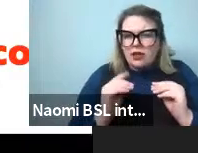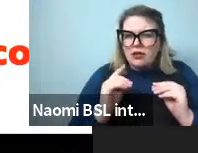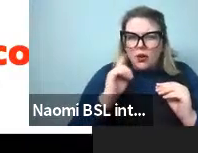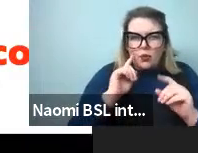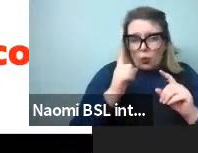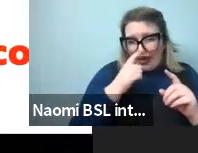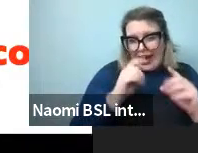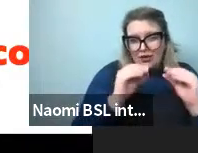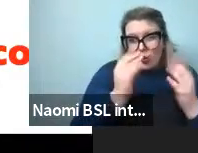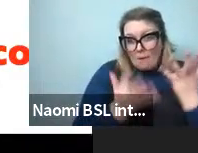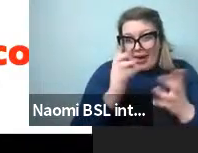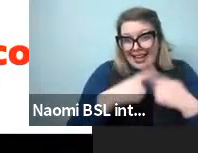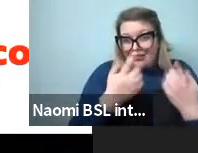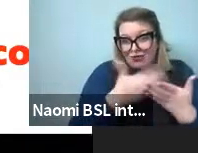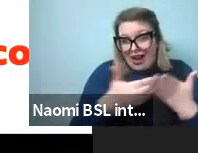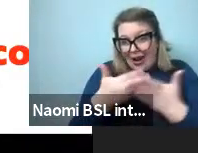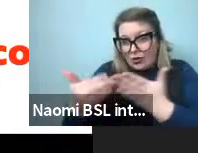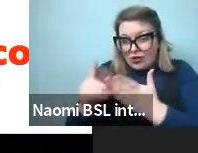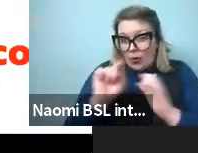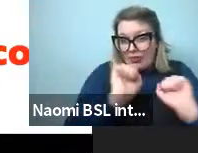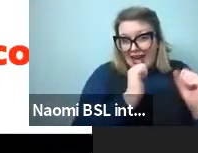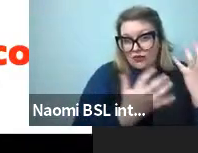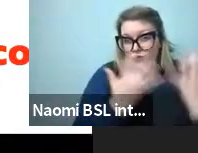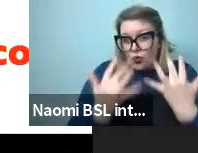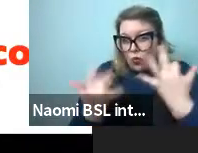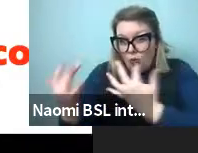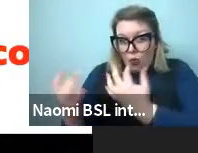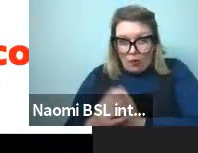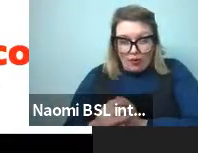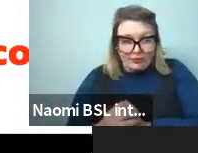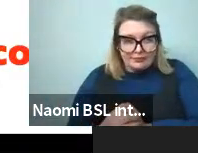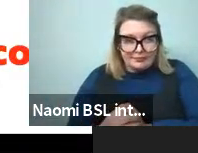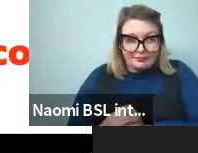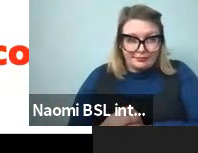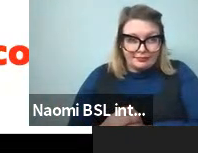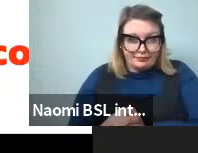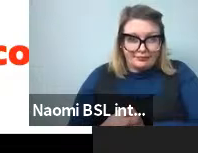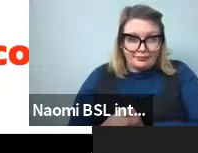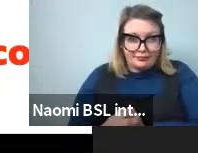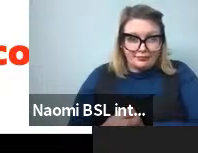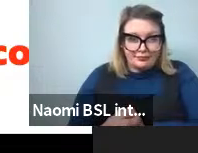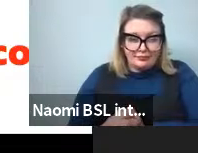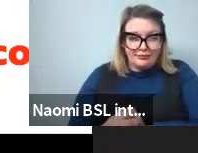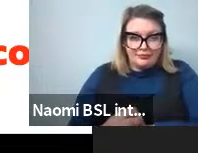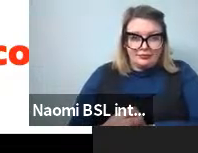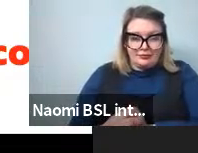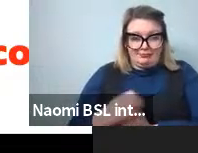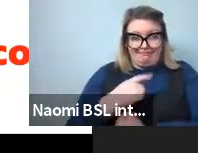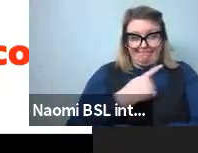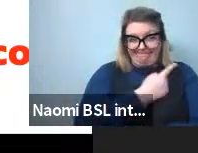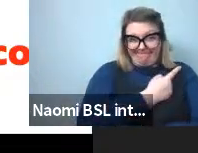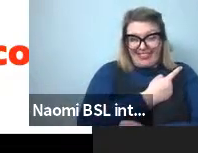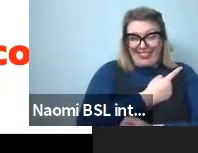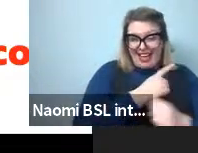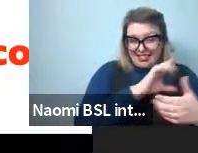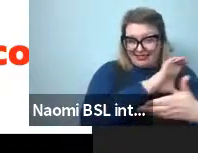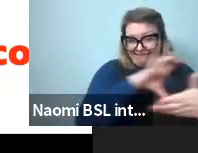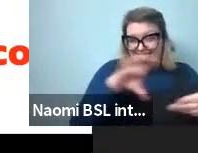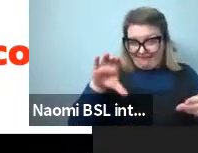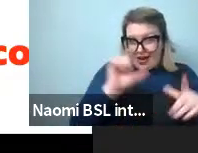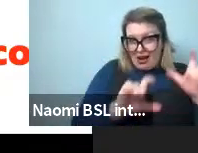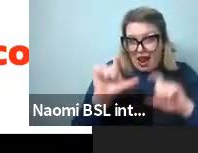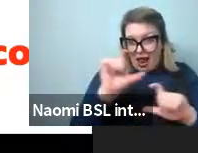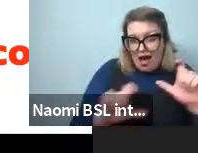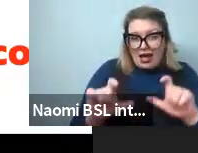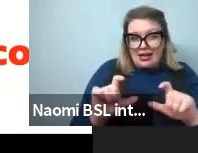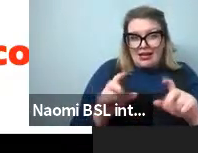languages. And so this space recall is defined visually. So it's defined so that